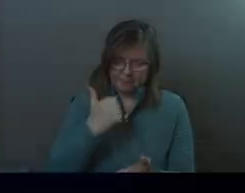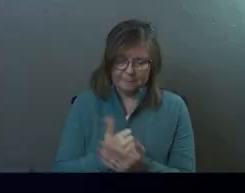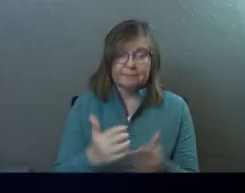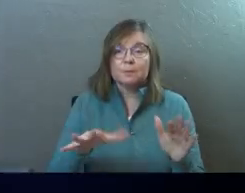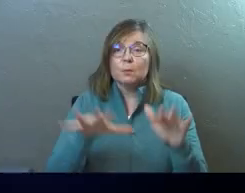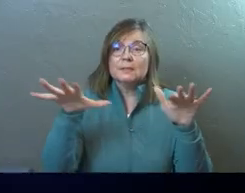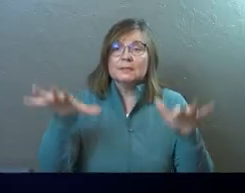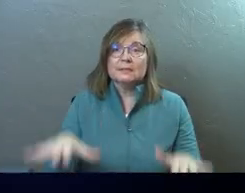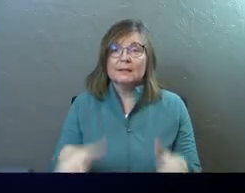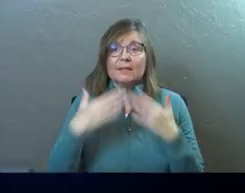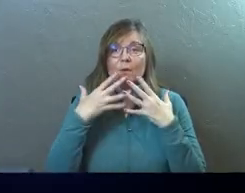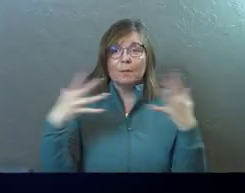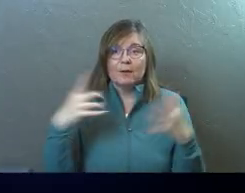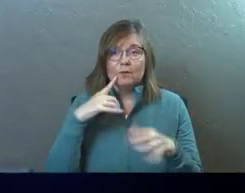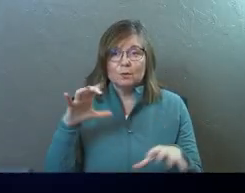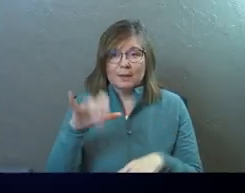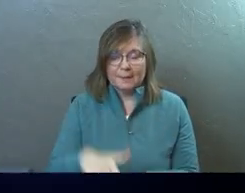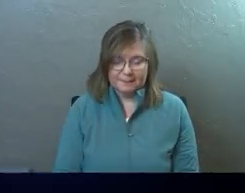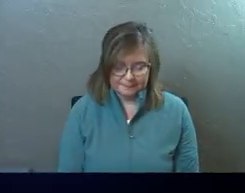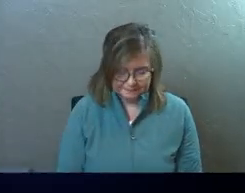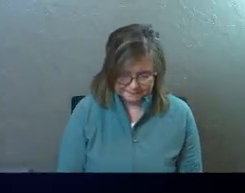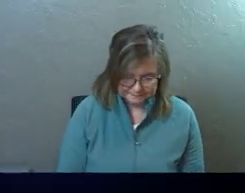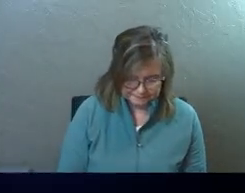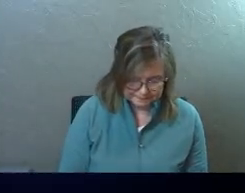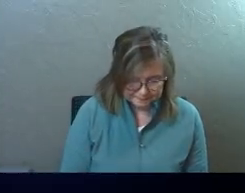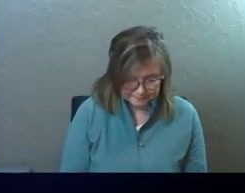Go ahead and have a seat. Thank you so much for doing that.